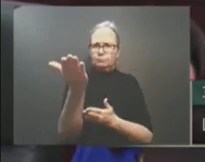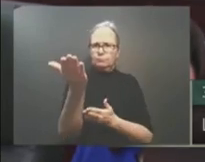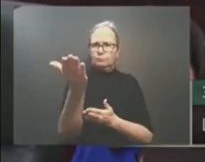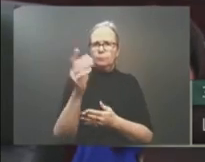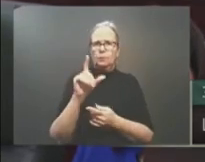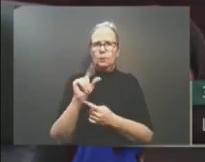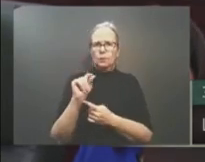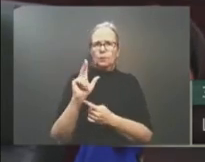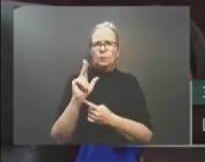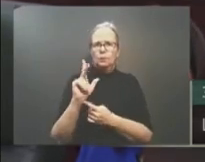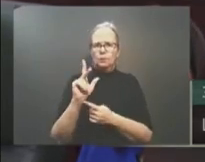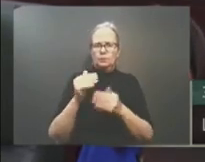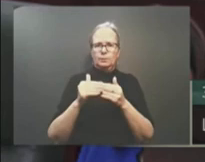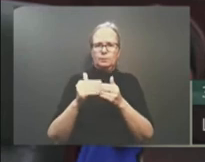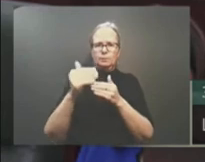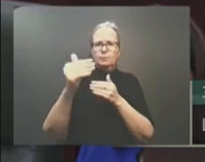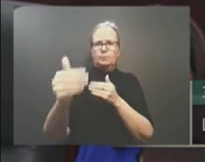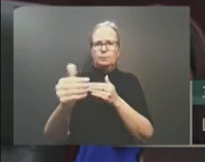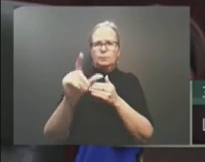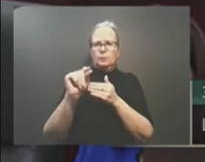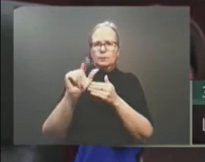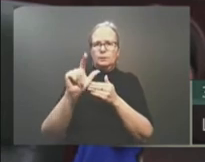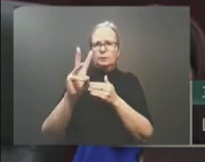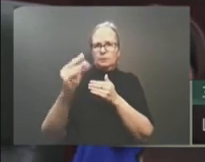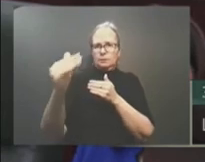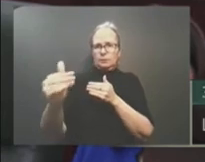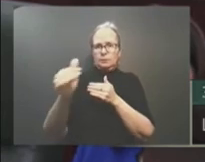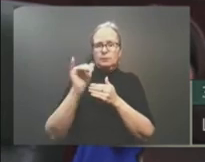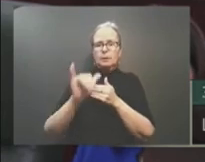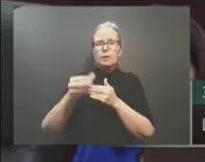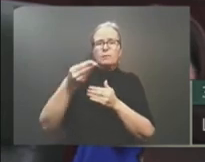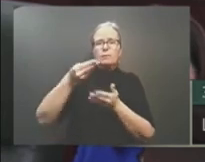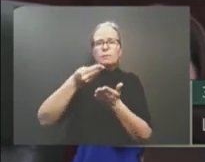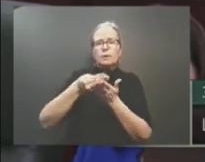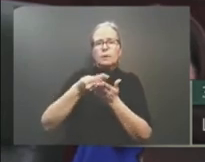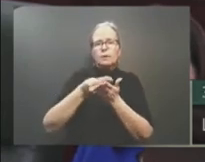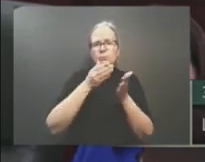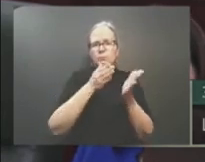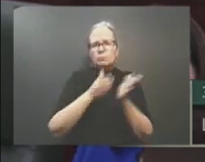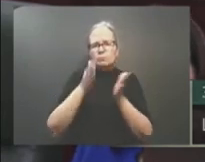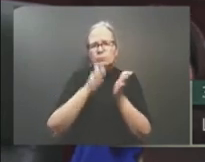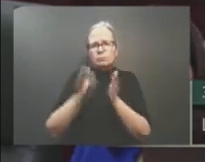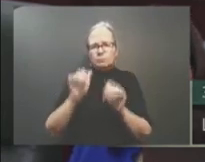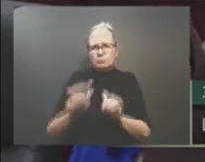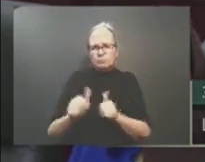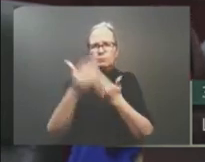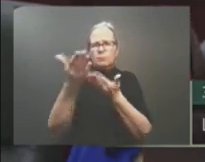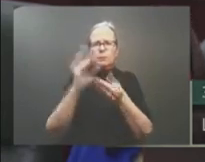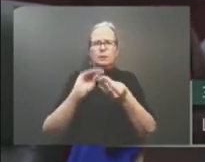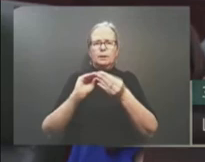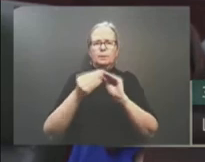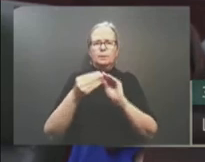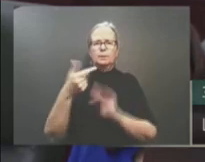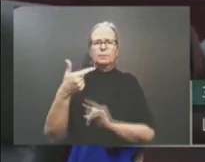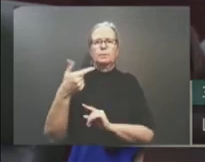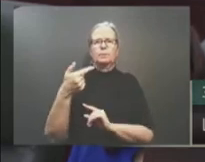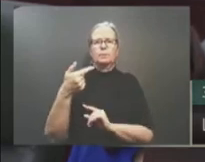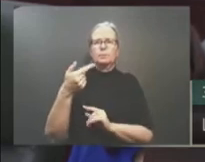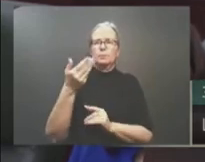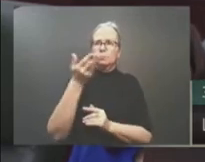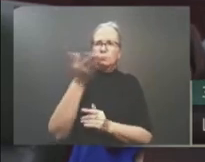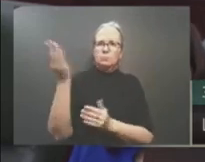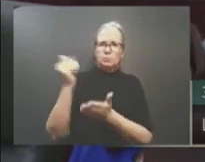and move Government Motion 21. Be it resolved that the Assembly approve, in general, the business plans and fiscal